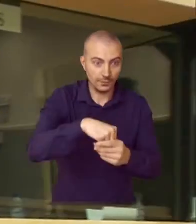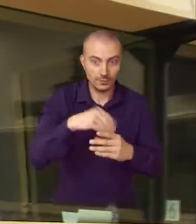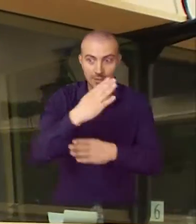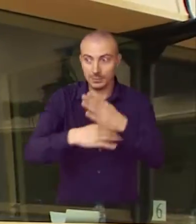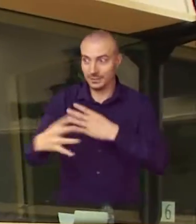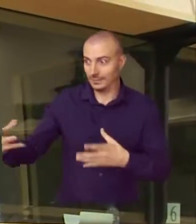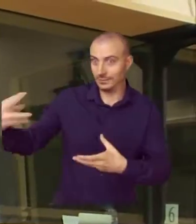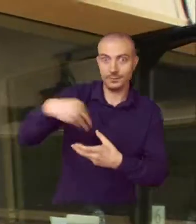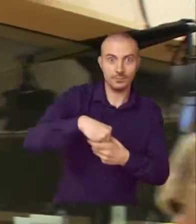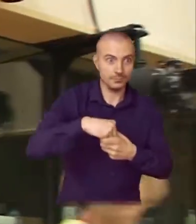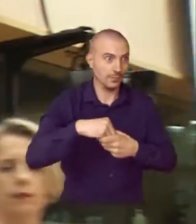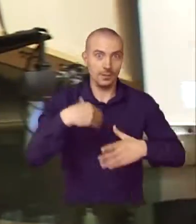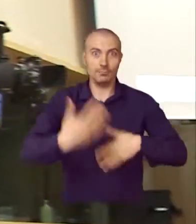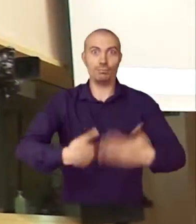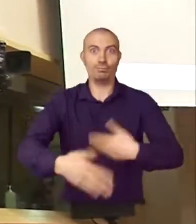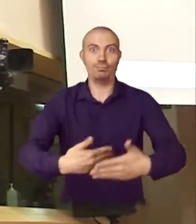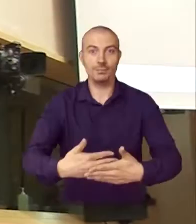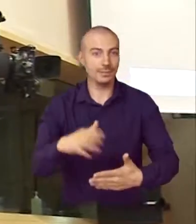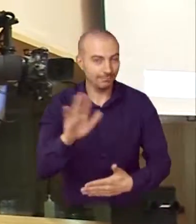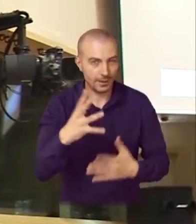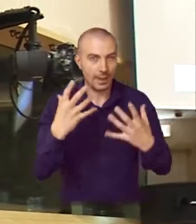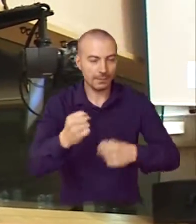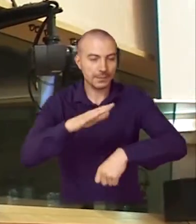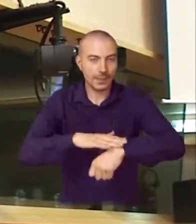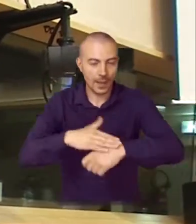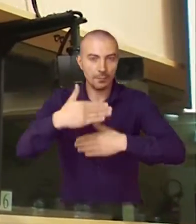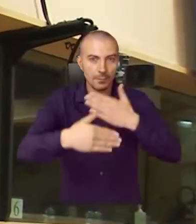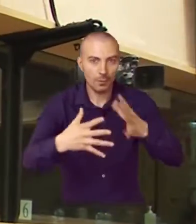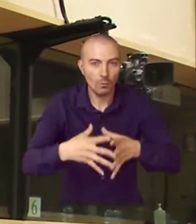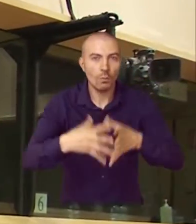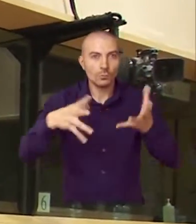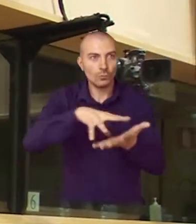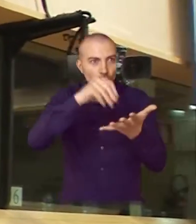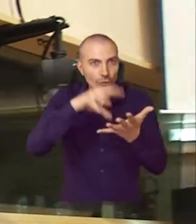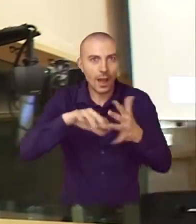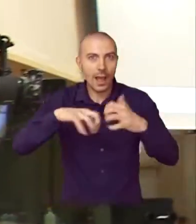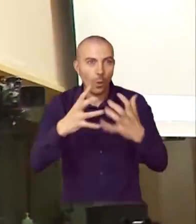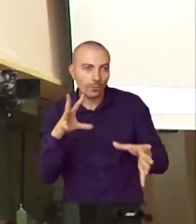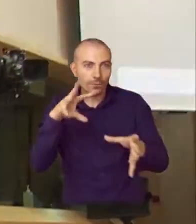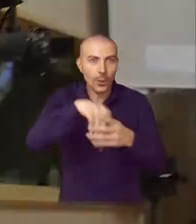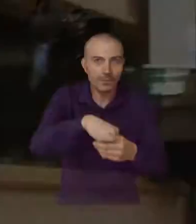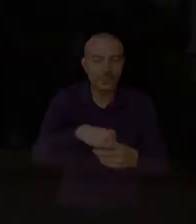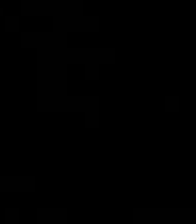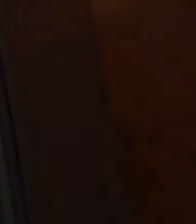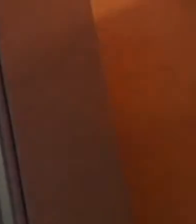disabilities, but rather that we all have a lot to learn and gain from such involvement.